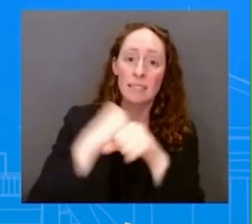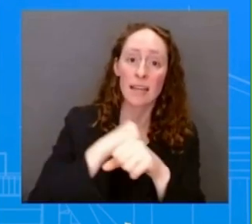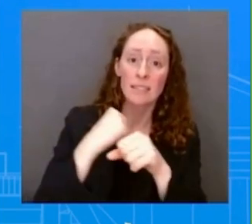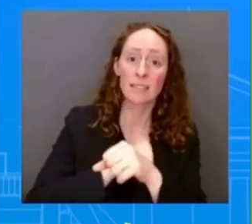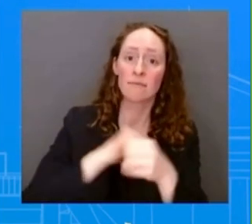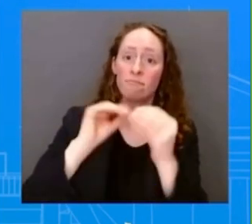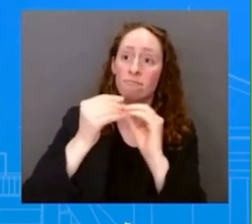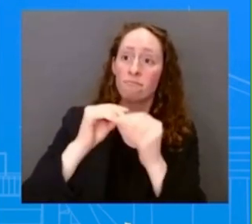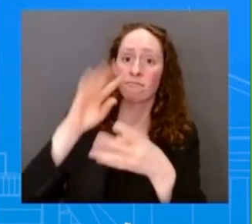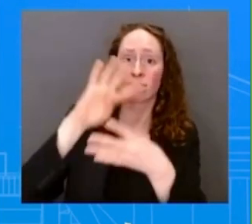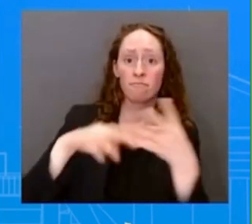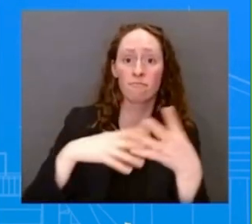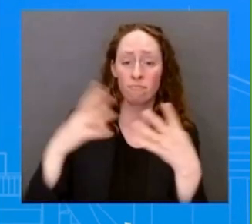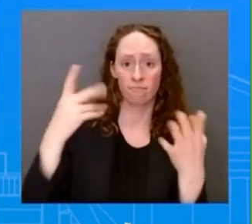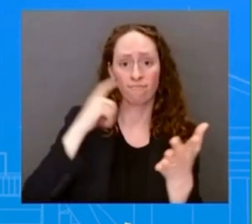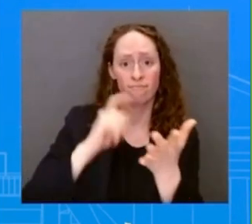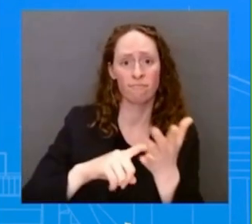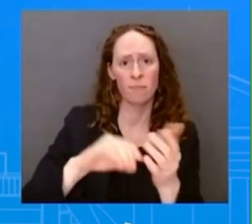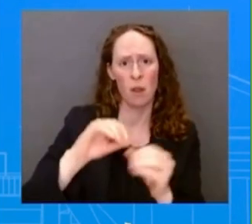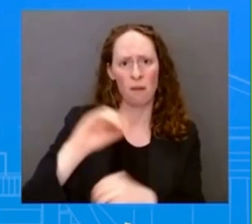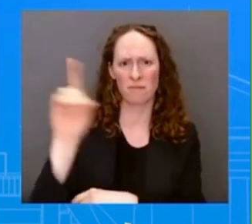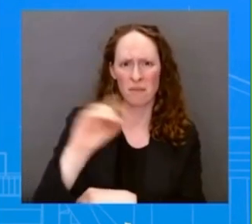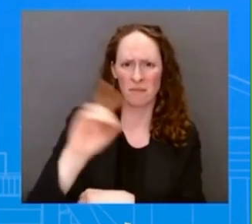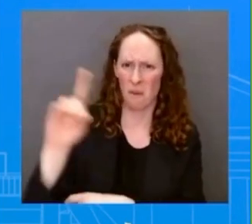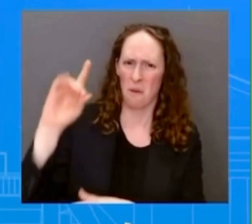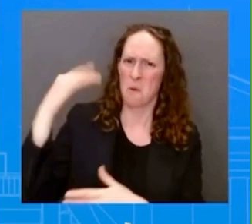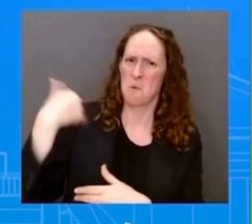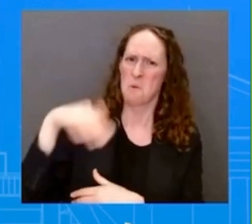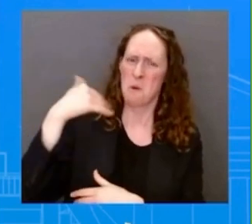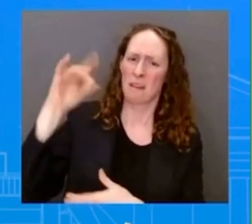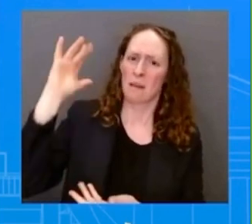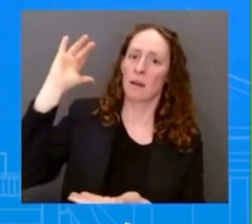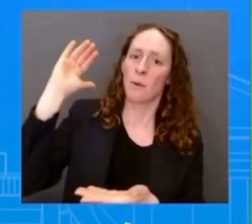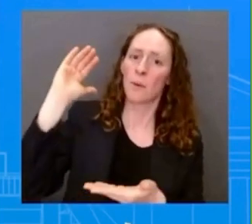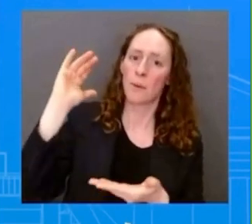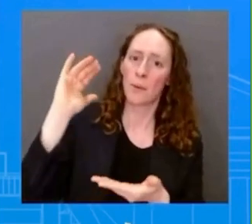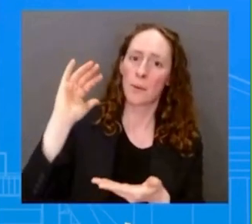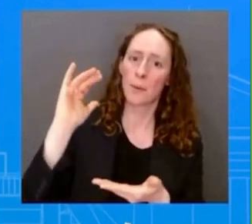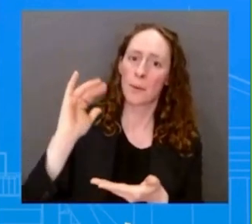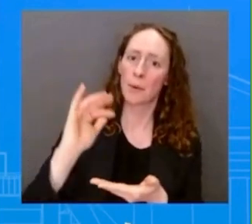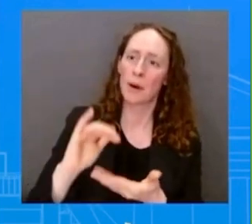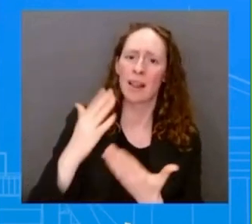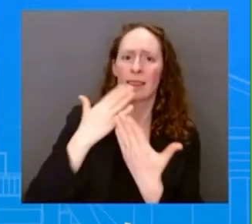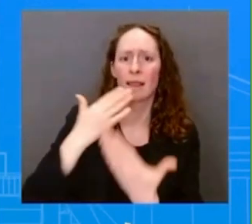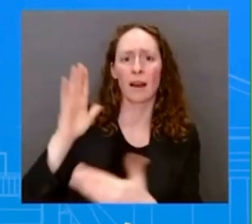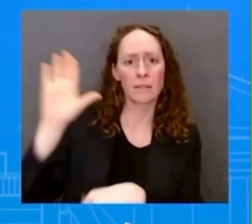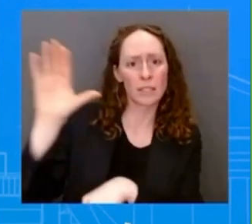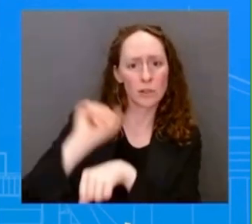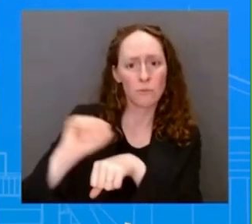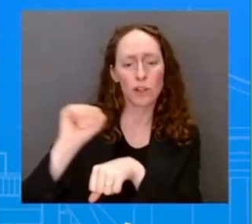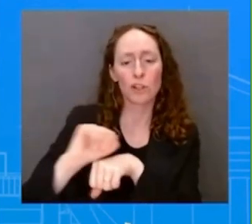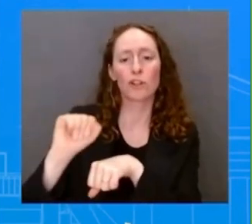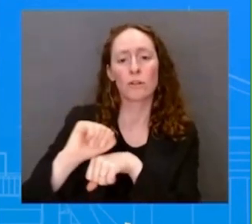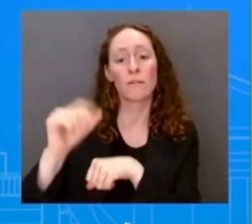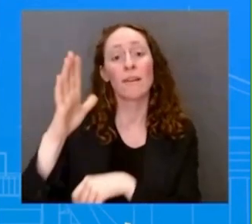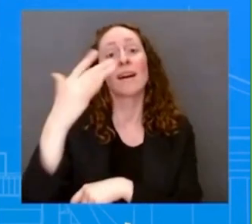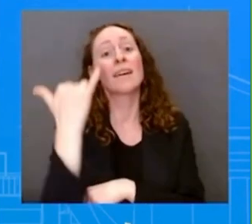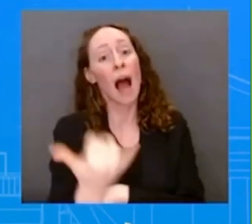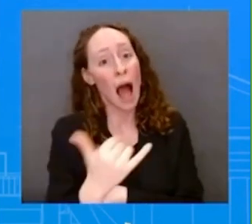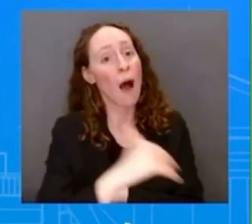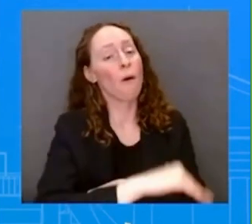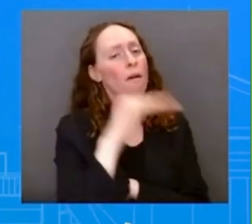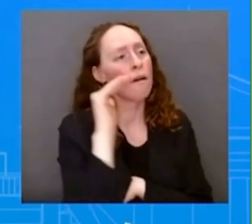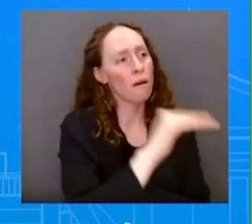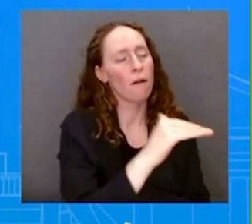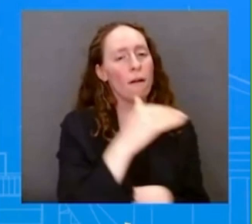he has called on Congress to significantly increase funding to protect our communities from drug traffickers and get